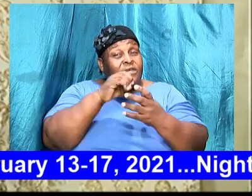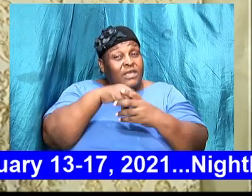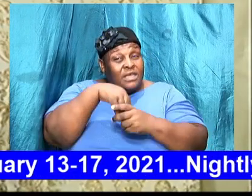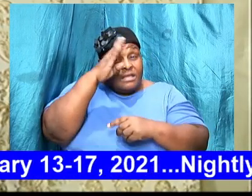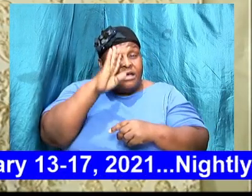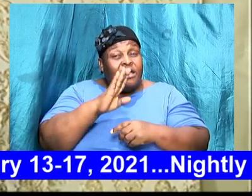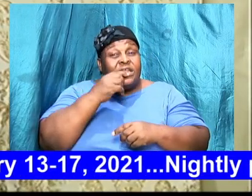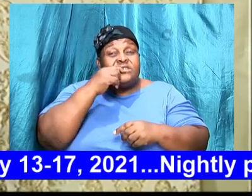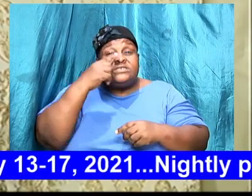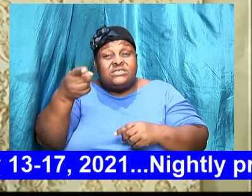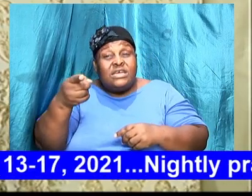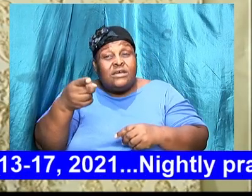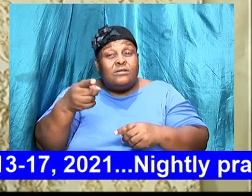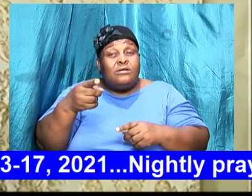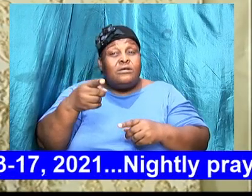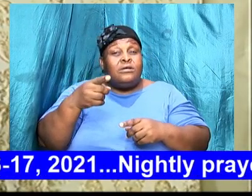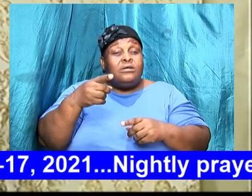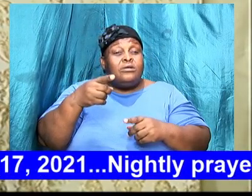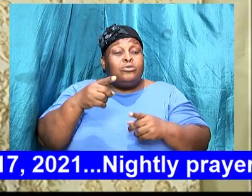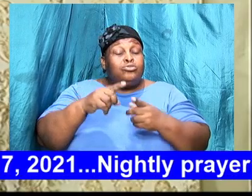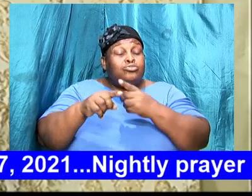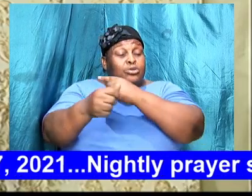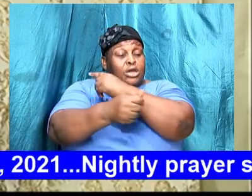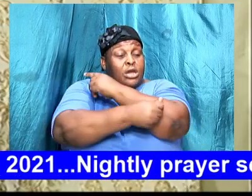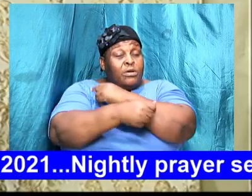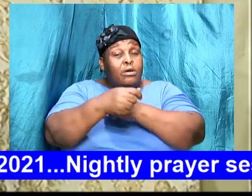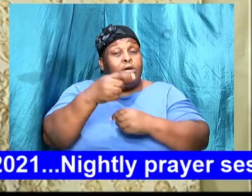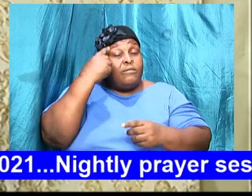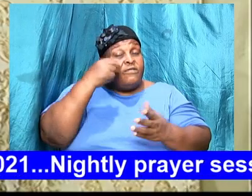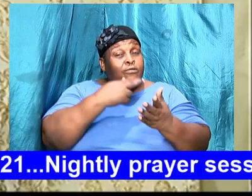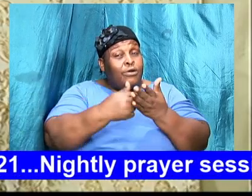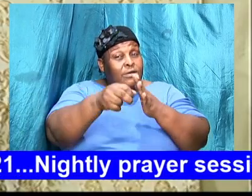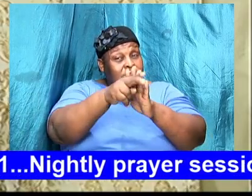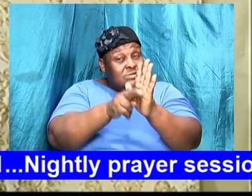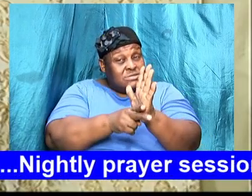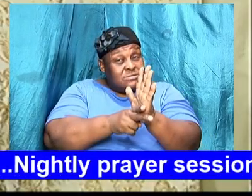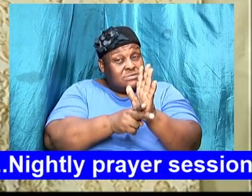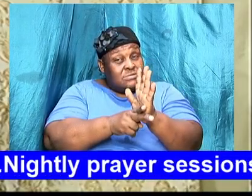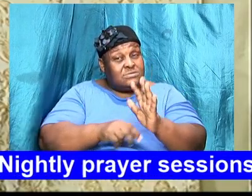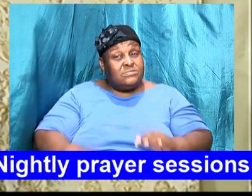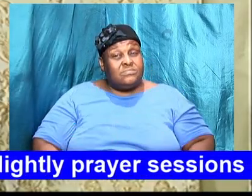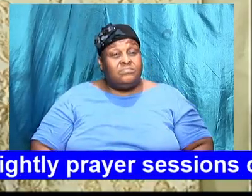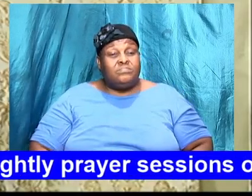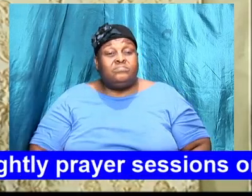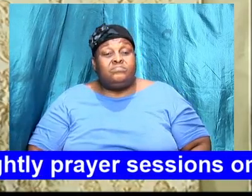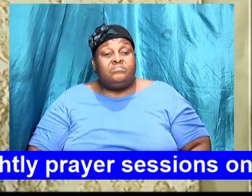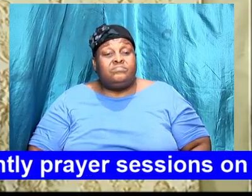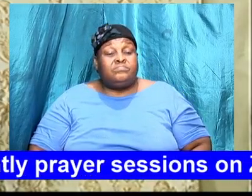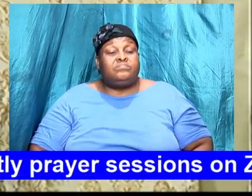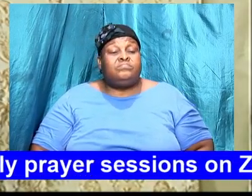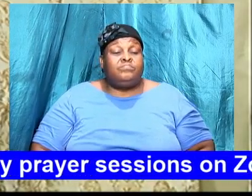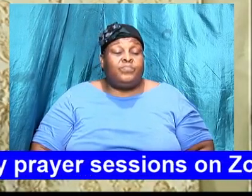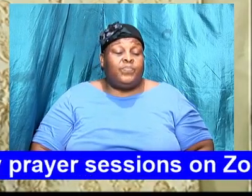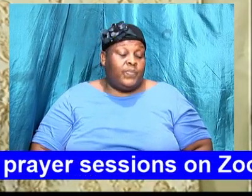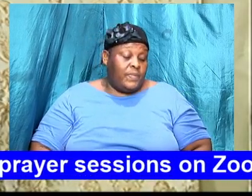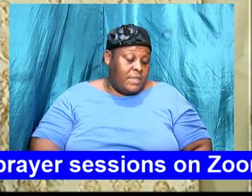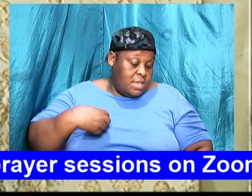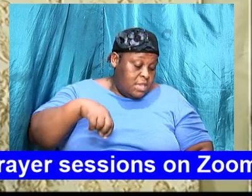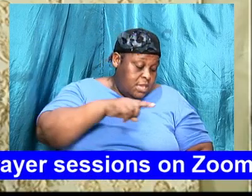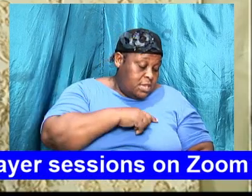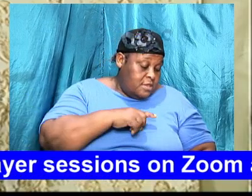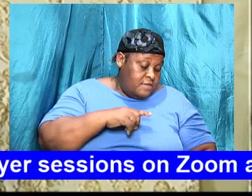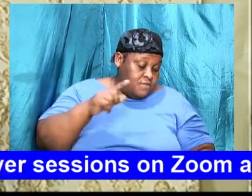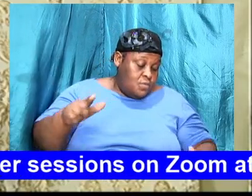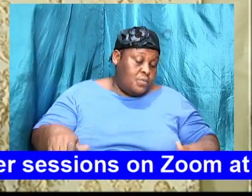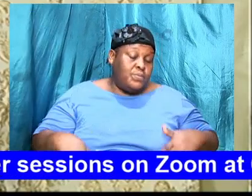him for righteousness I want us to understand that if we are going to abide and to